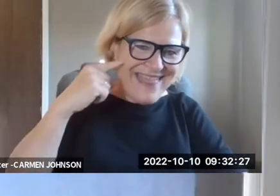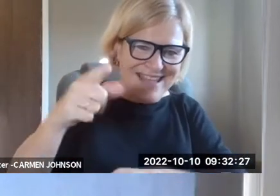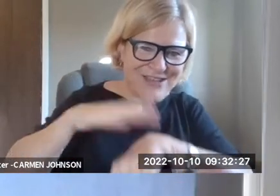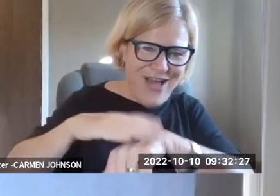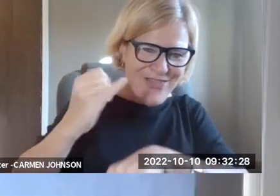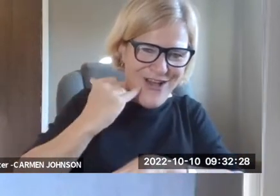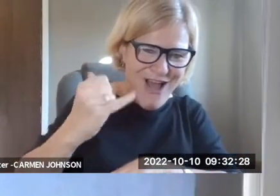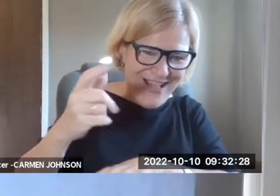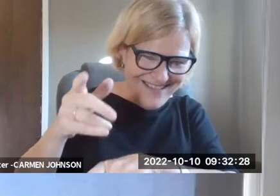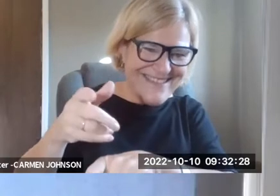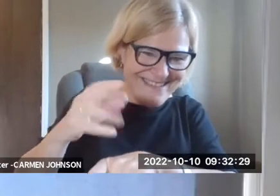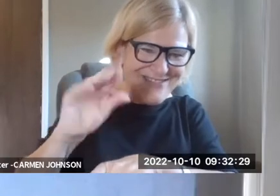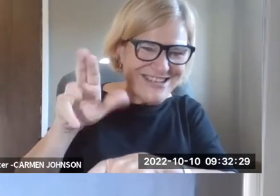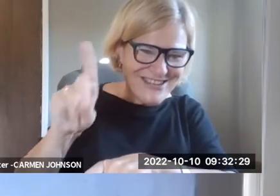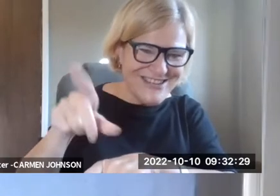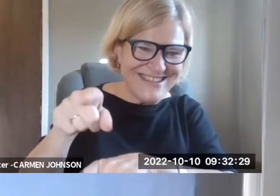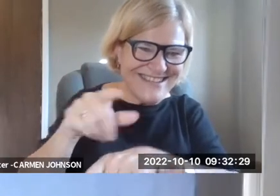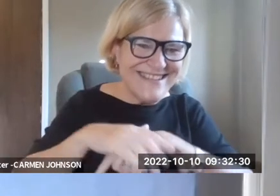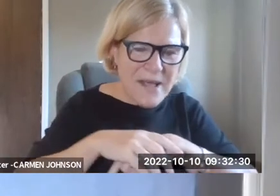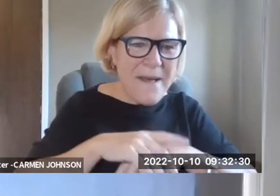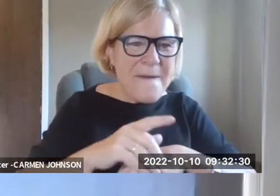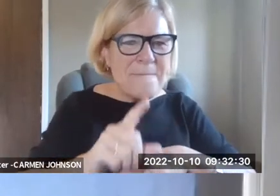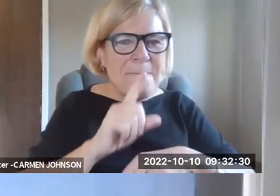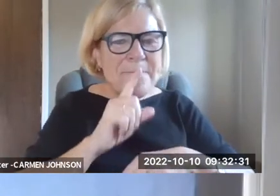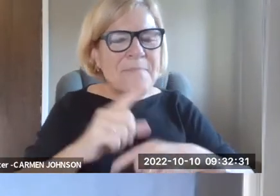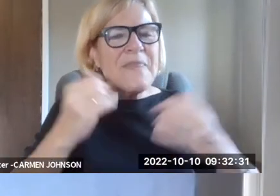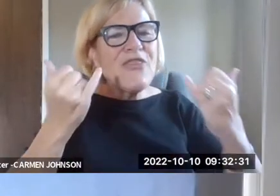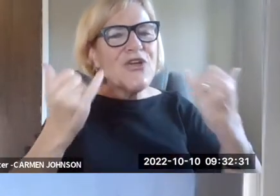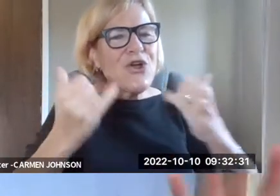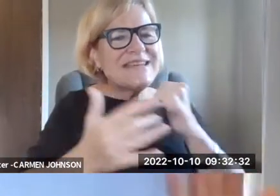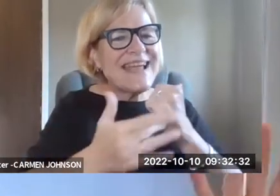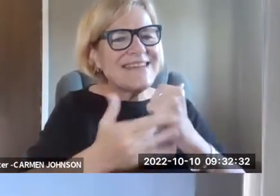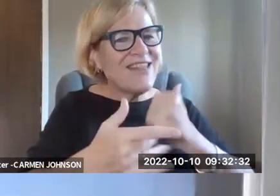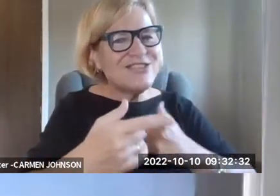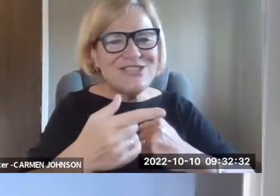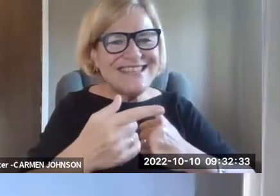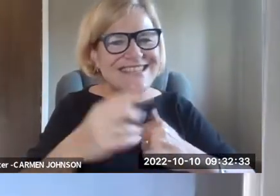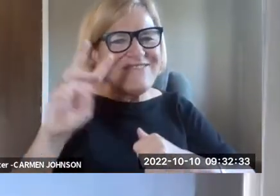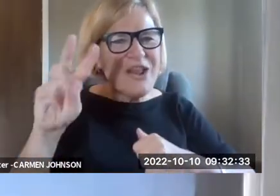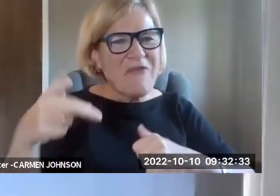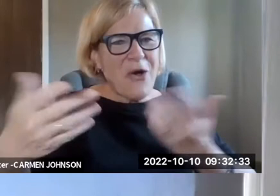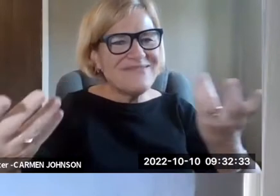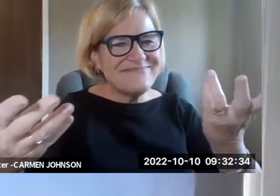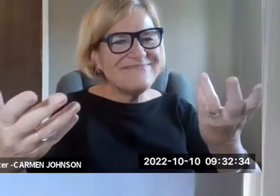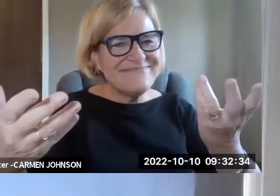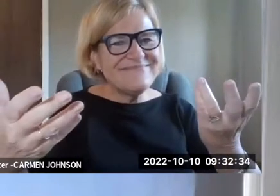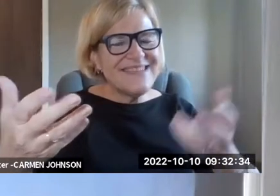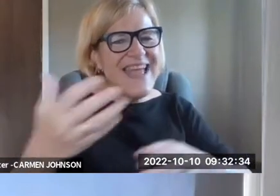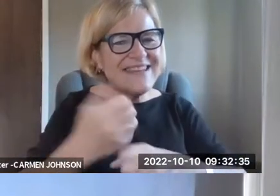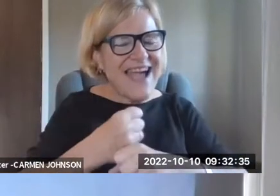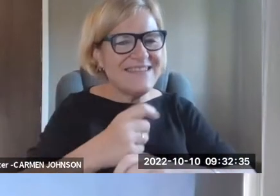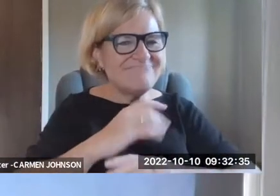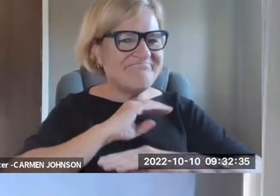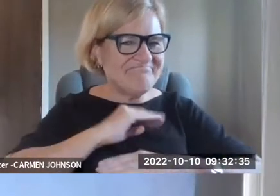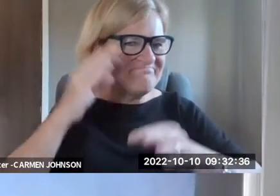with the assistance of our, uh, our excellent expert, Richard Ray, who I think is on this call. Hey, Richard. Um, that